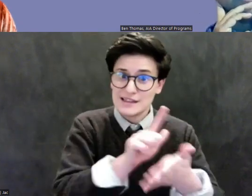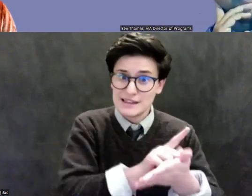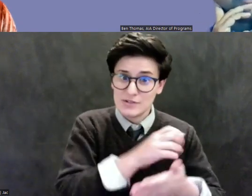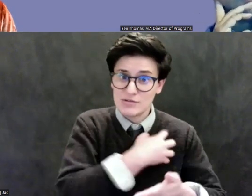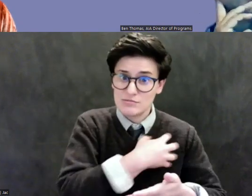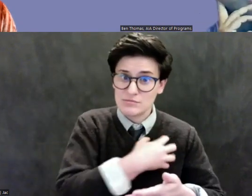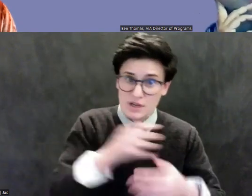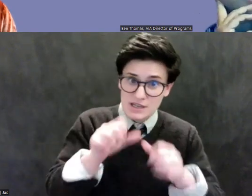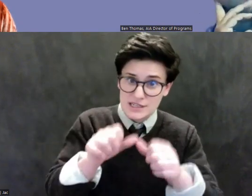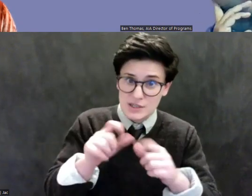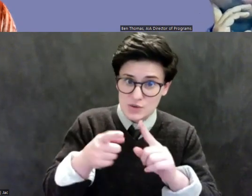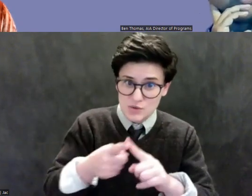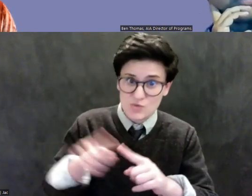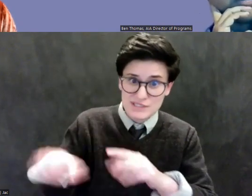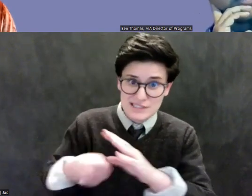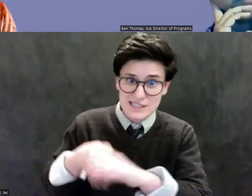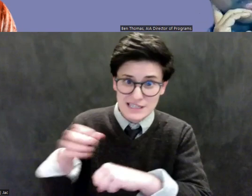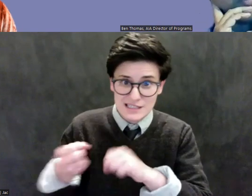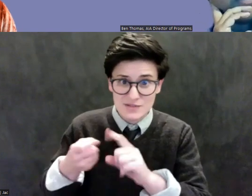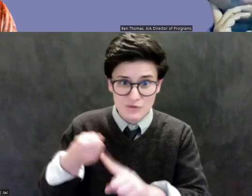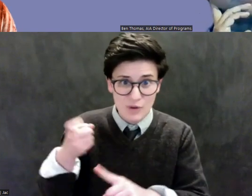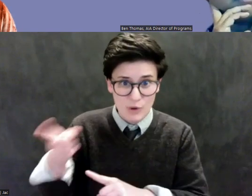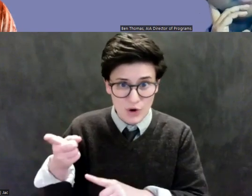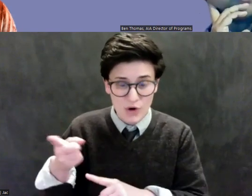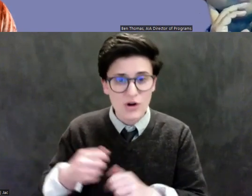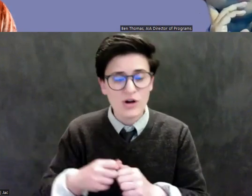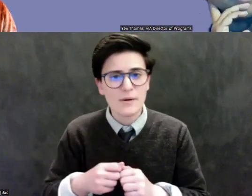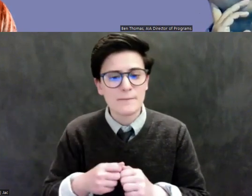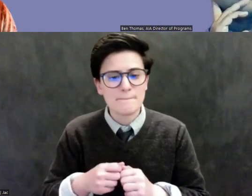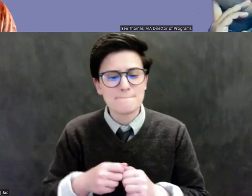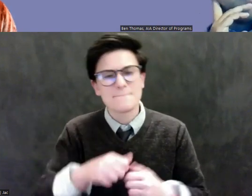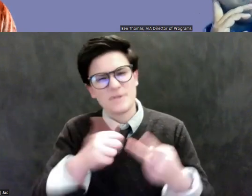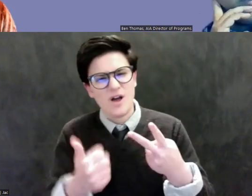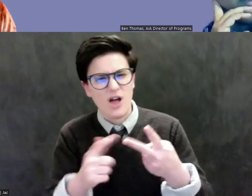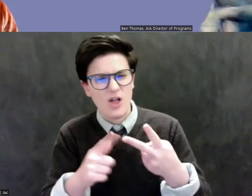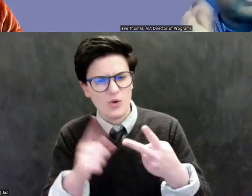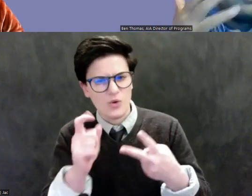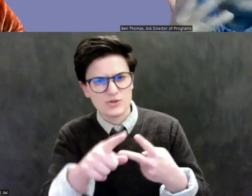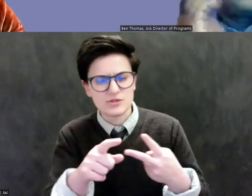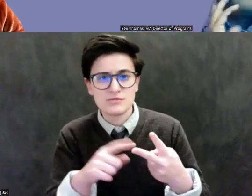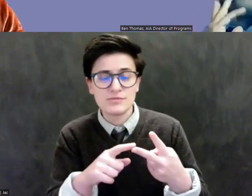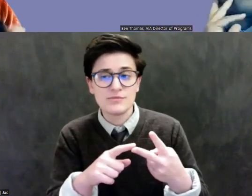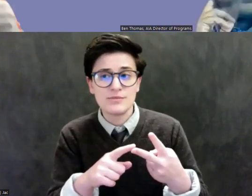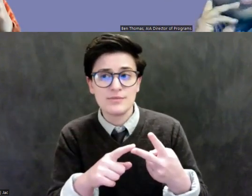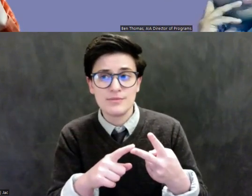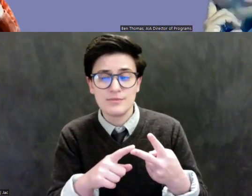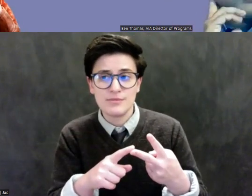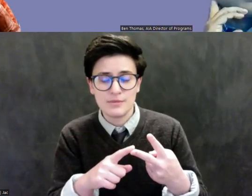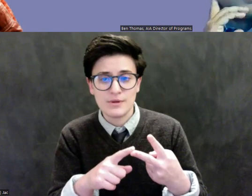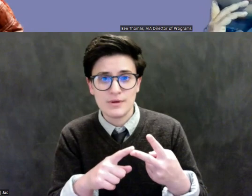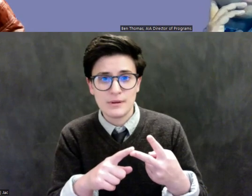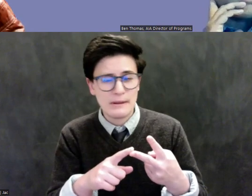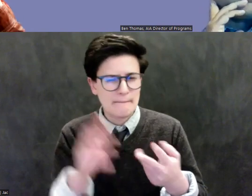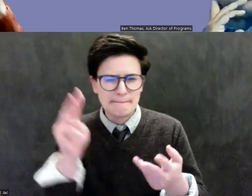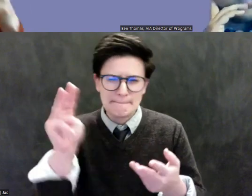inheriting his estate? So that's that question, but also then just, I'm going to link this other question to that millions of dollars,